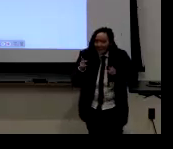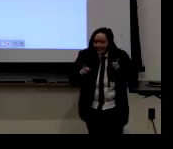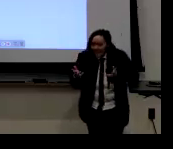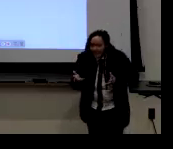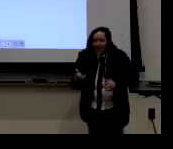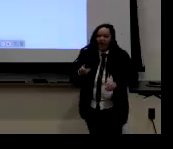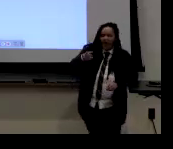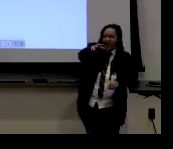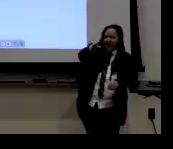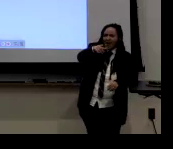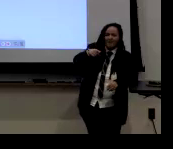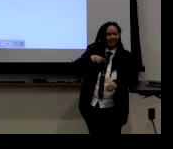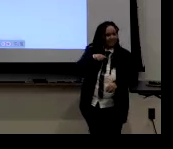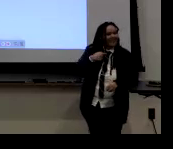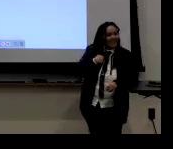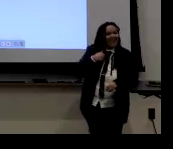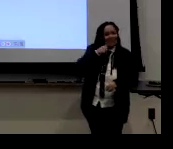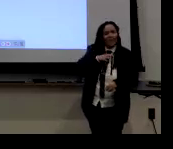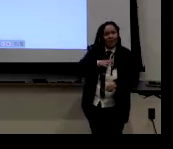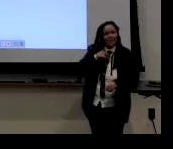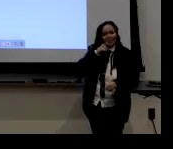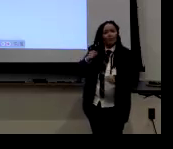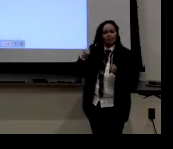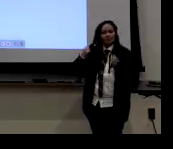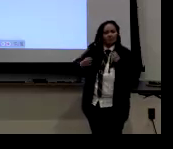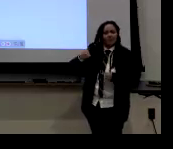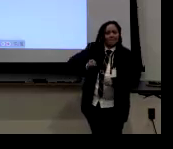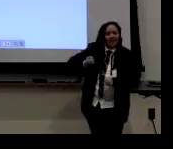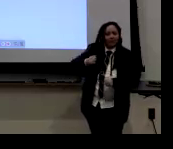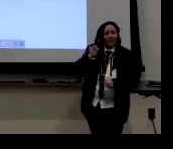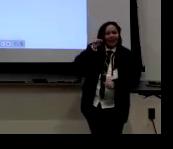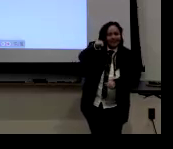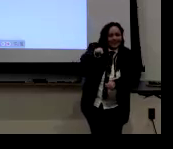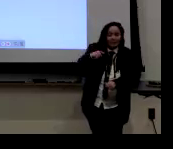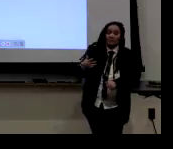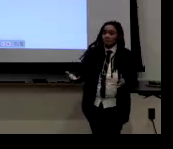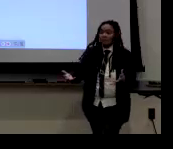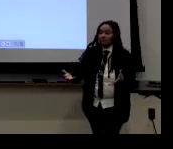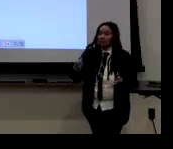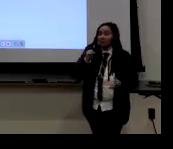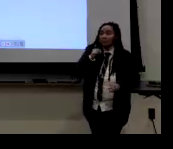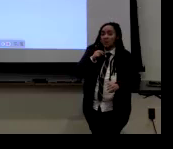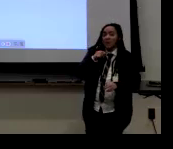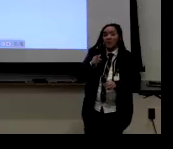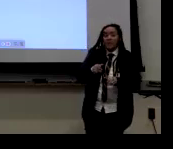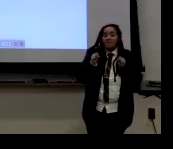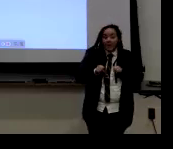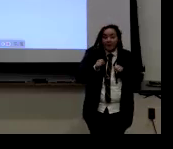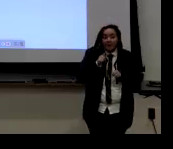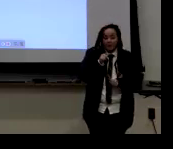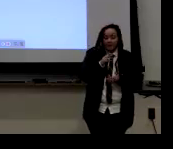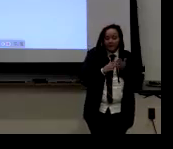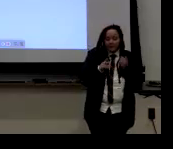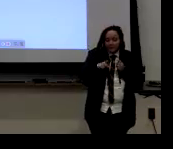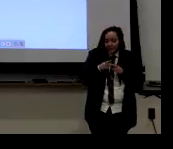me more information. Describe what kind of people. We have women who have masculine tendencies when it comes